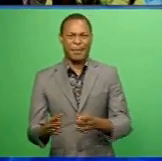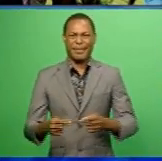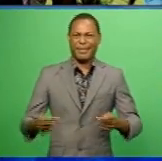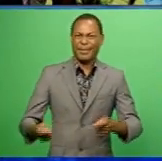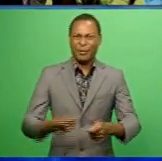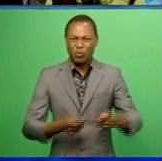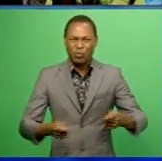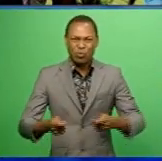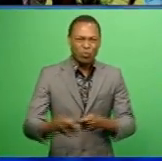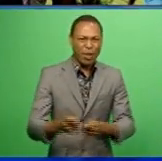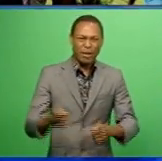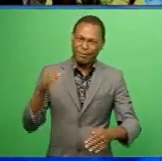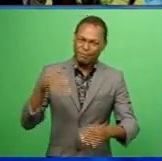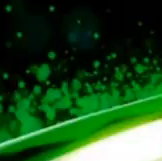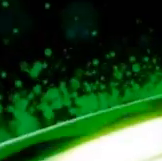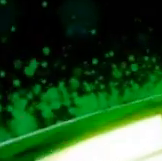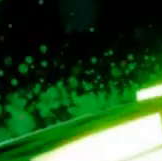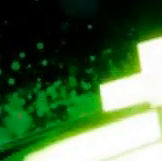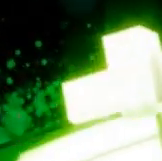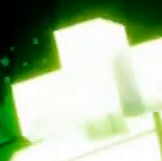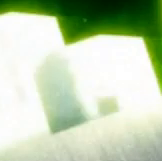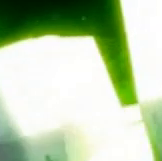degradation. Jeshulal reports.